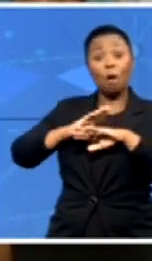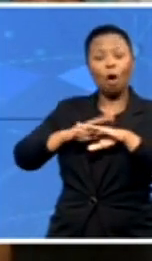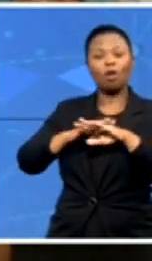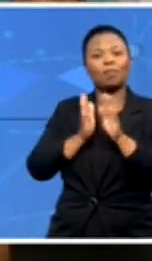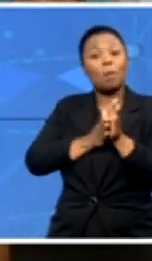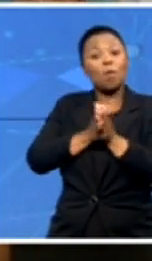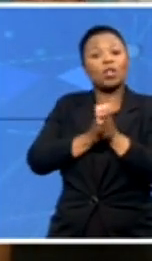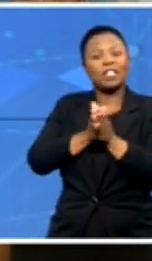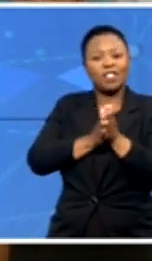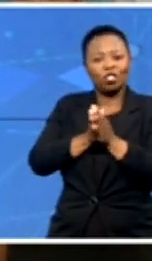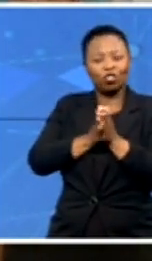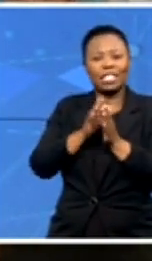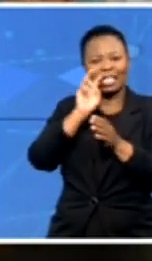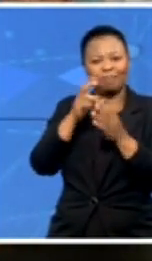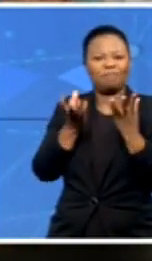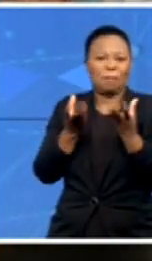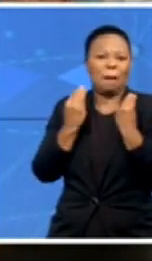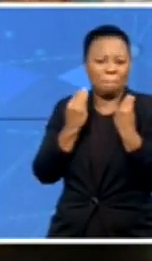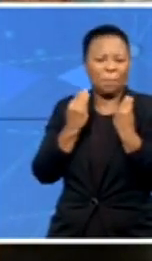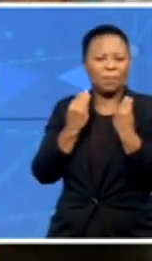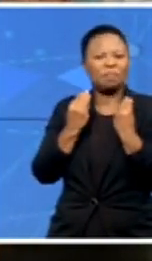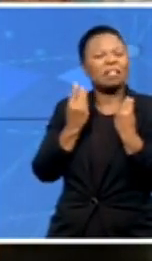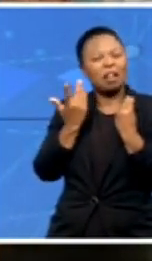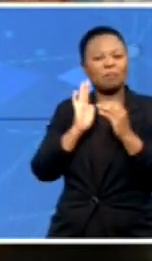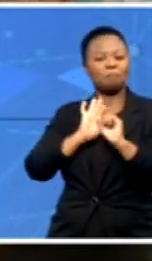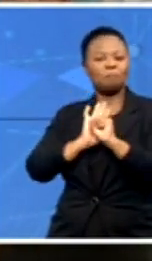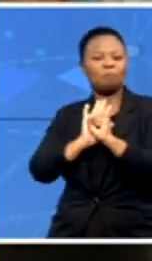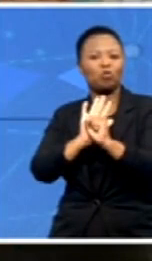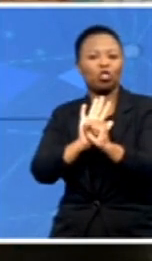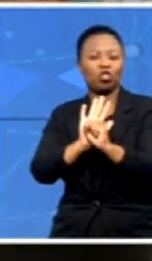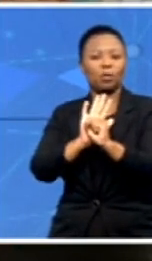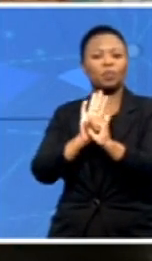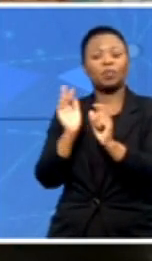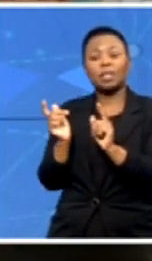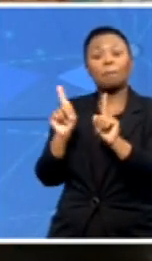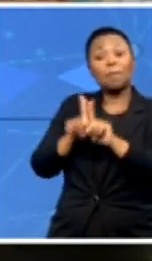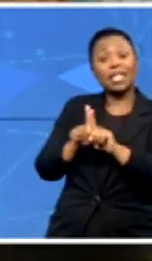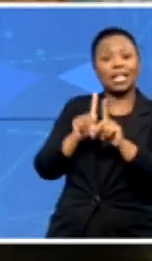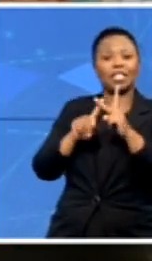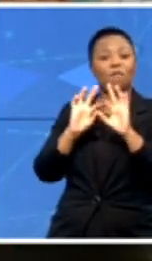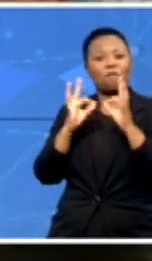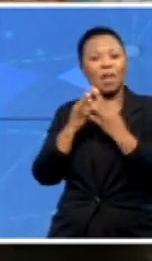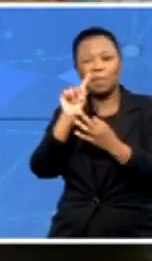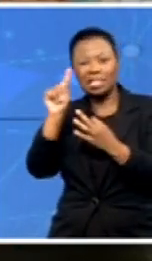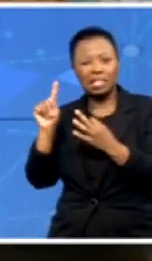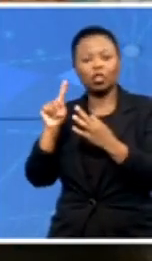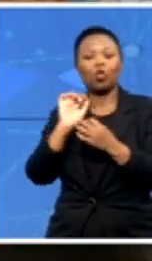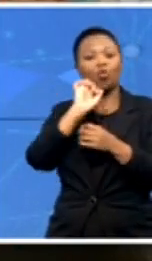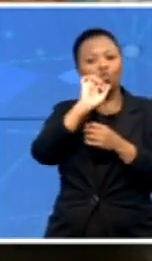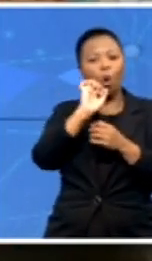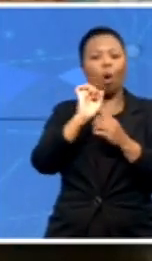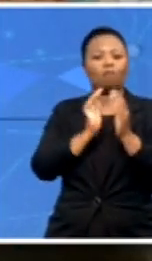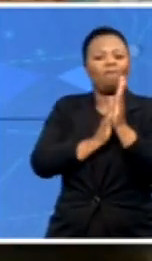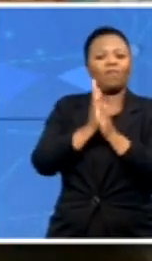little push from your peers, from your family. So who's your inspiration behind it all? I would have to say my biggest